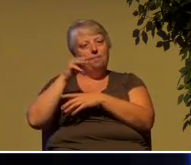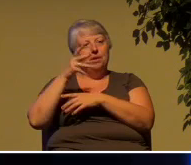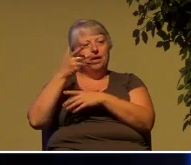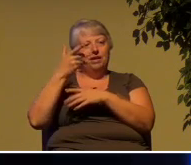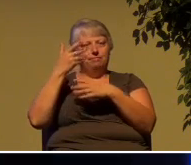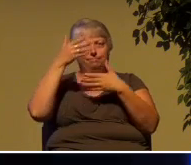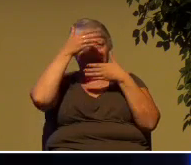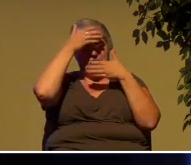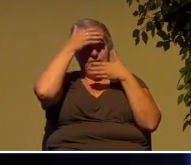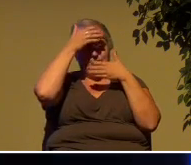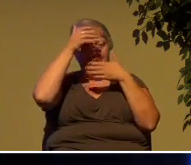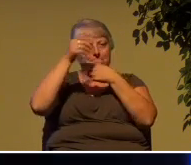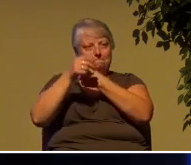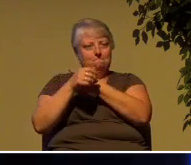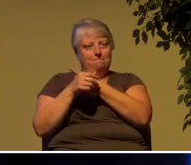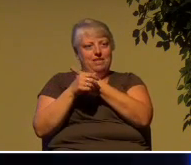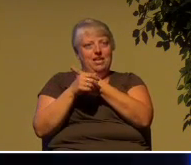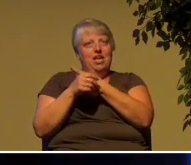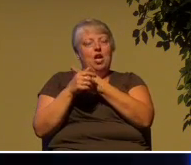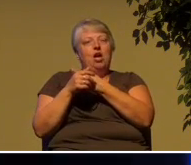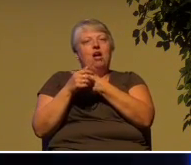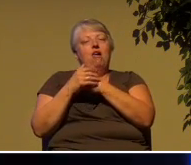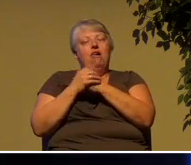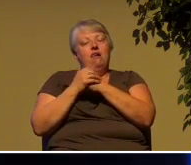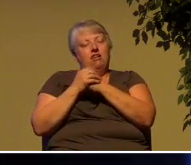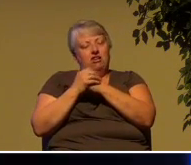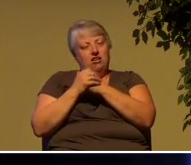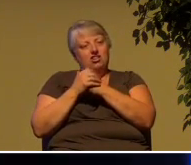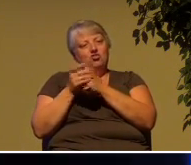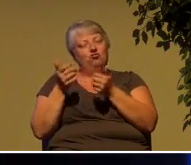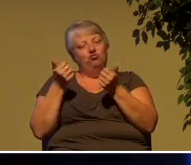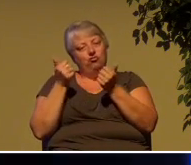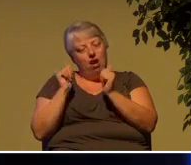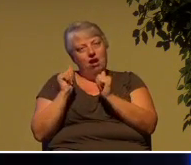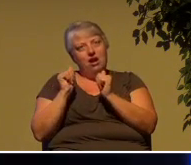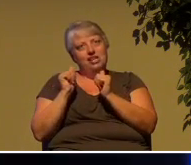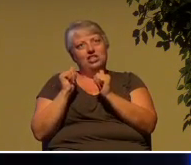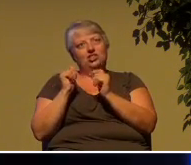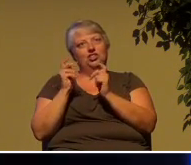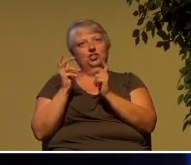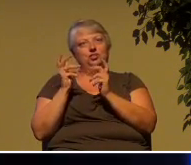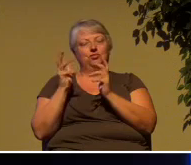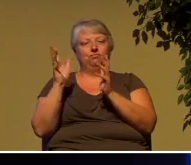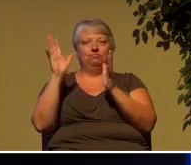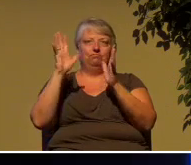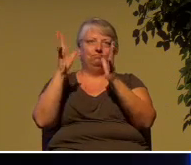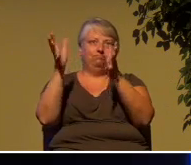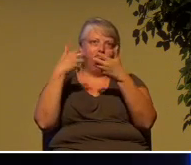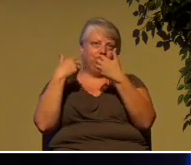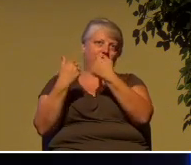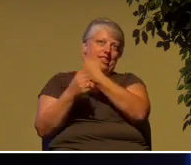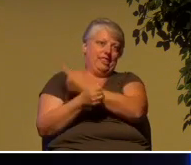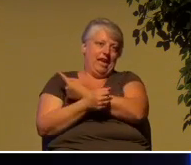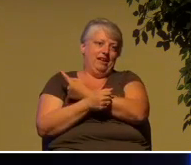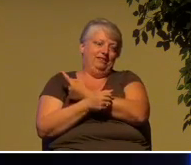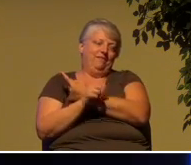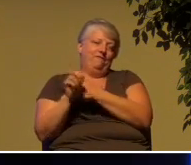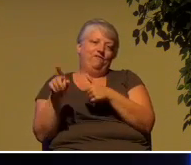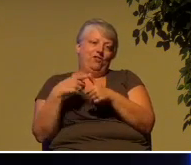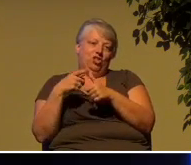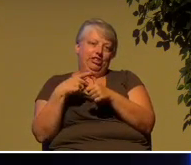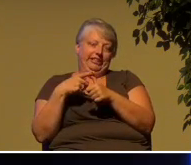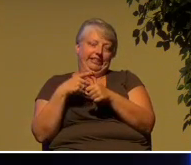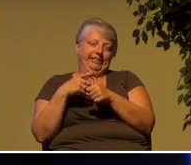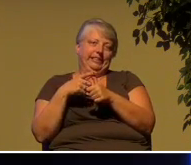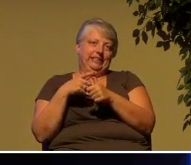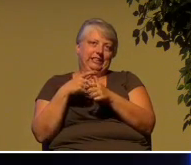And so there's no way to build this temple on this location without the whole Middle East coming apart. And so it'll be a